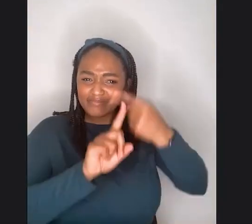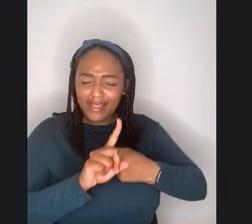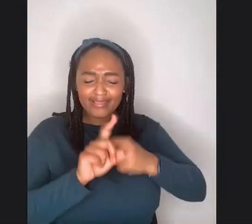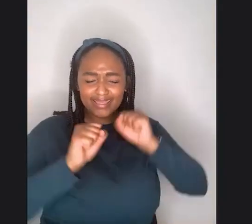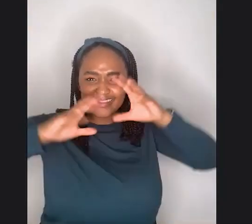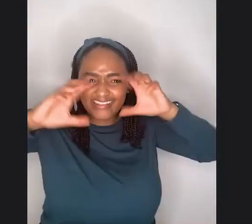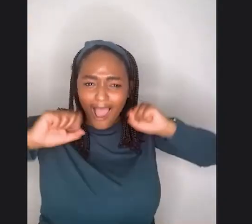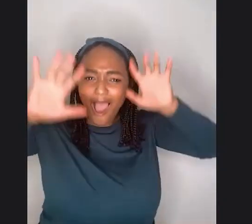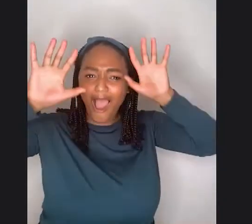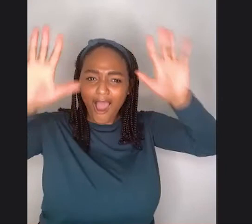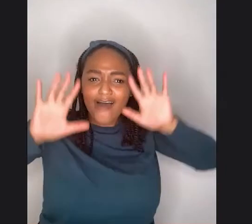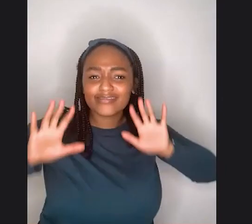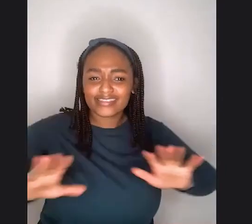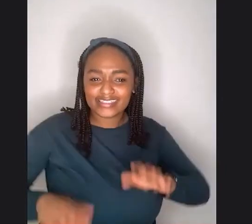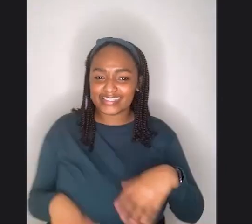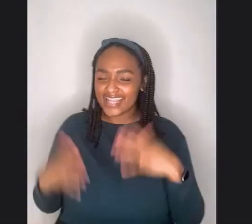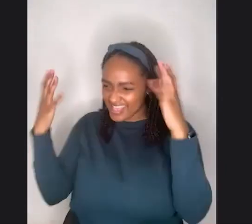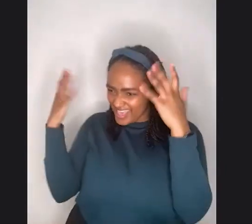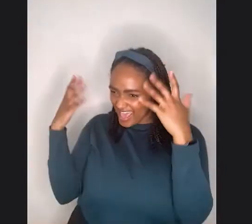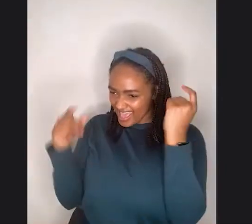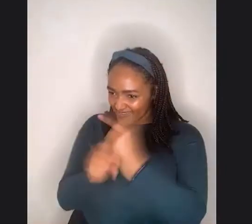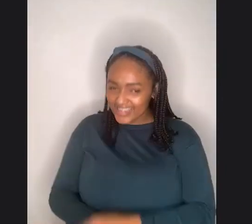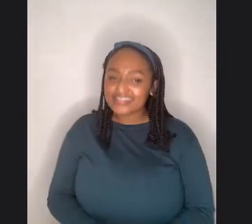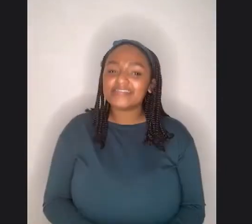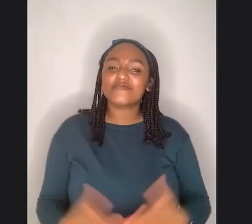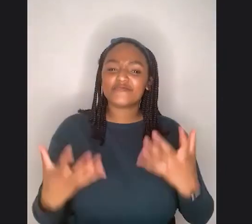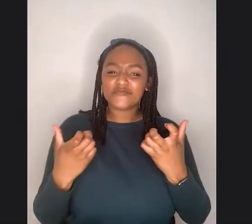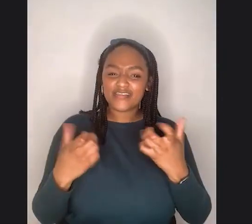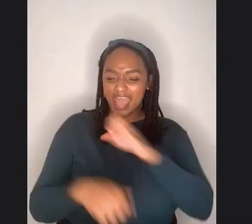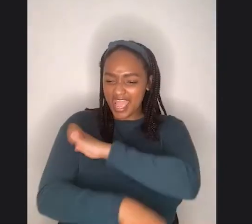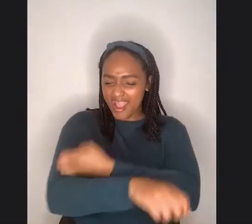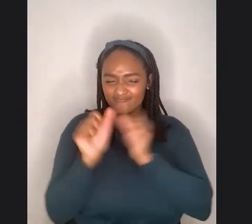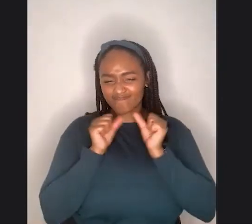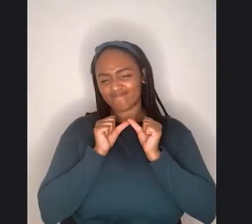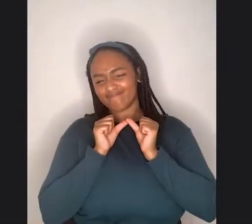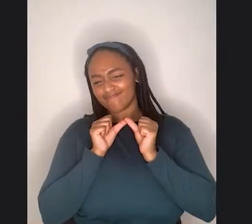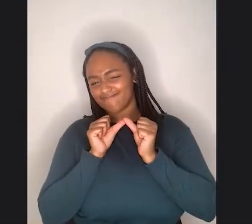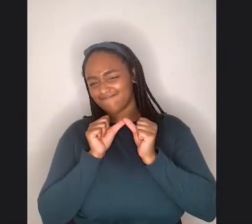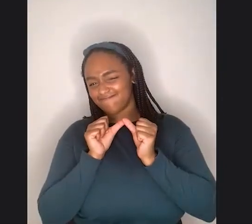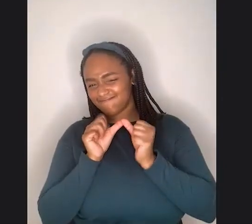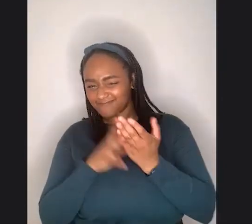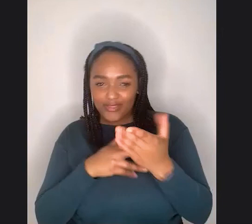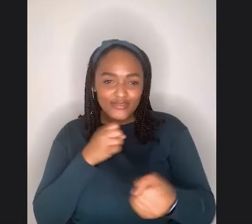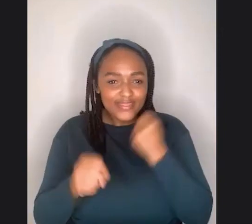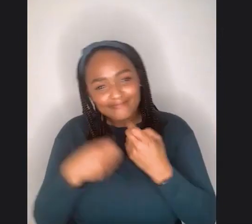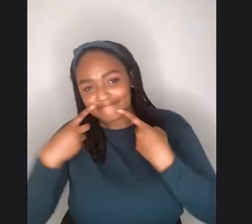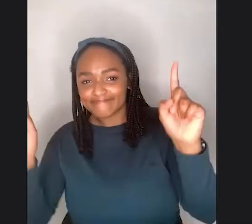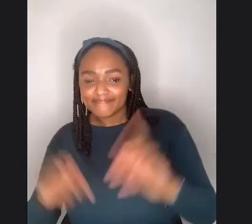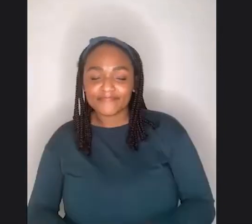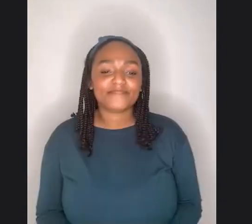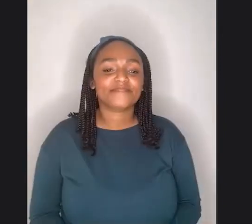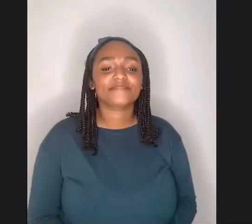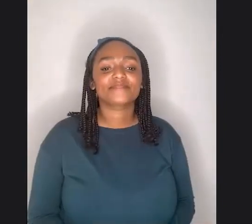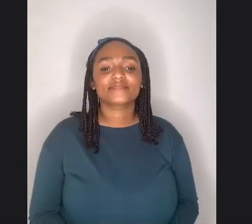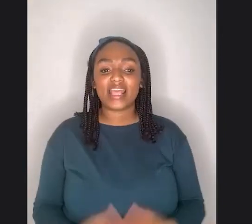awesome. Yeah. We're going to kind of keep the energy going on through the rest of the year. Like we won't be doing this, uh, this